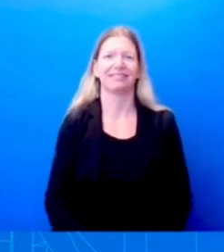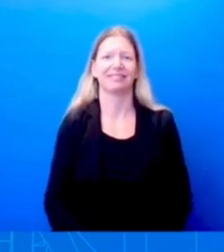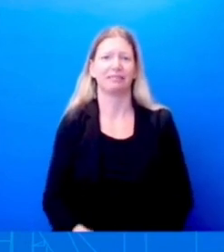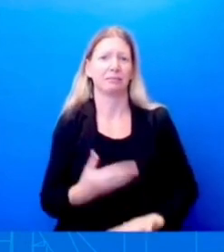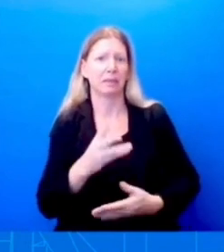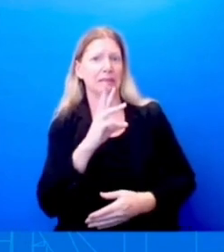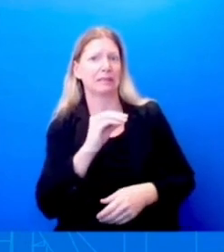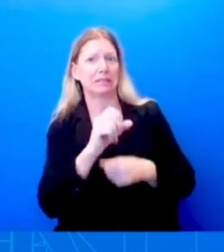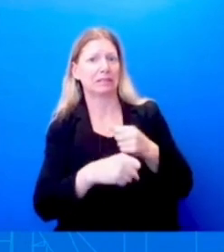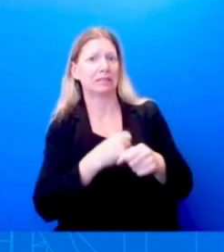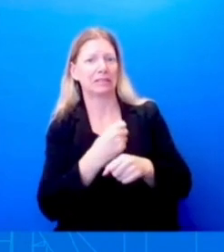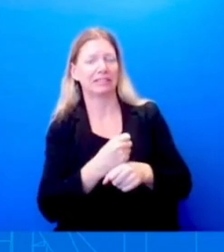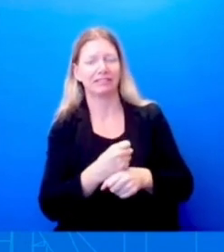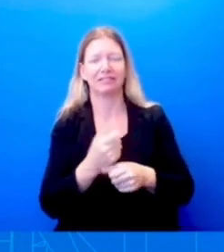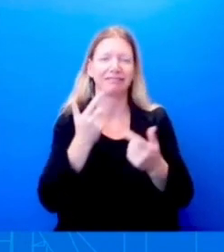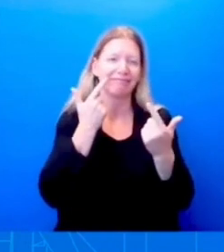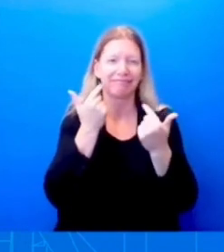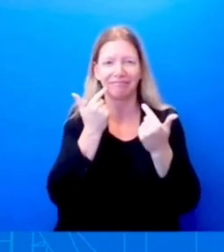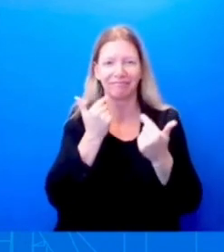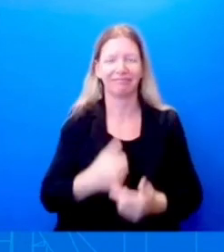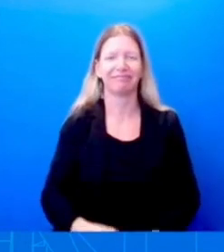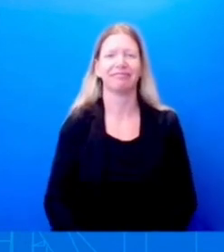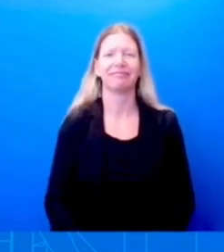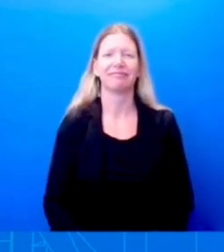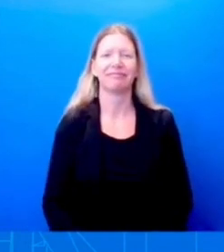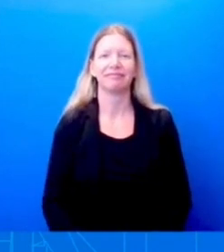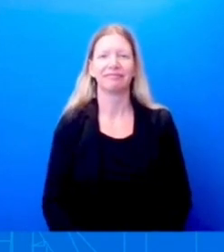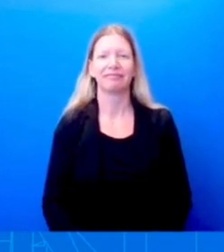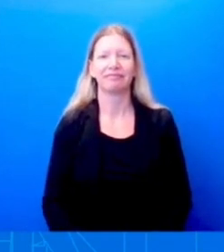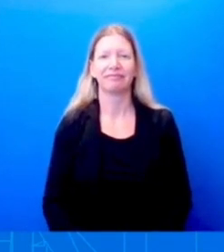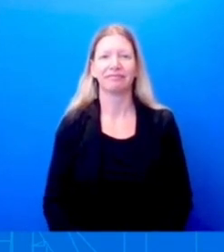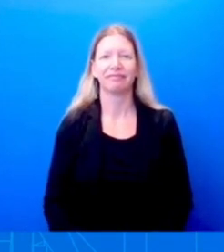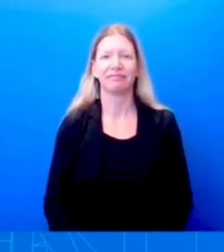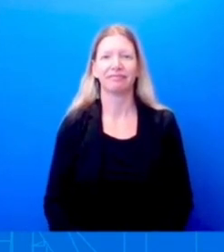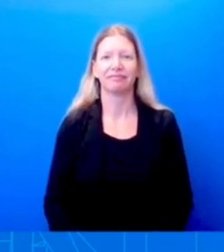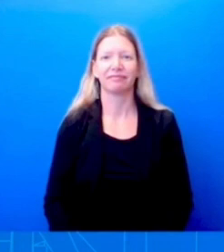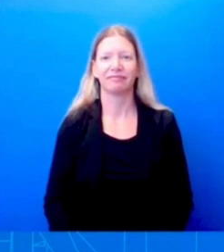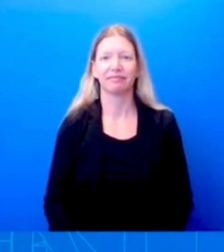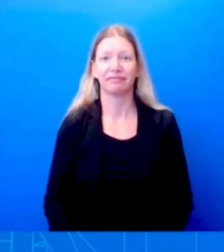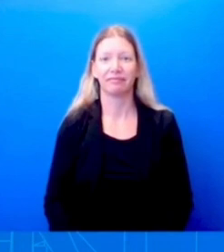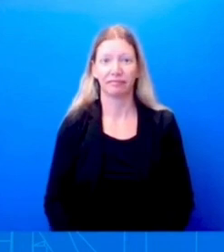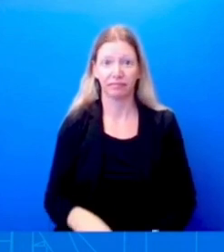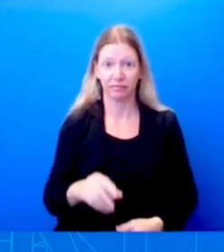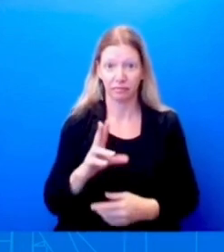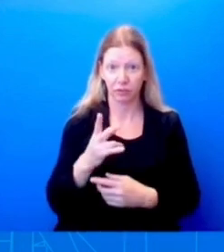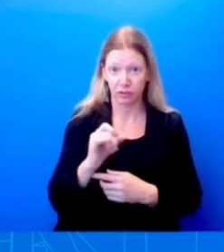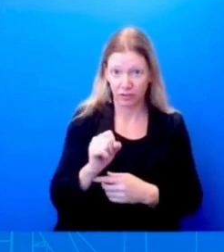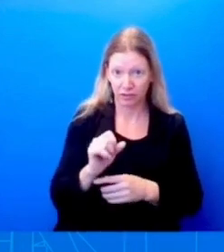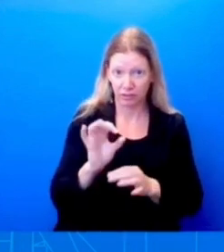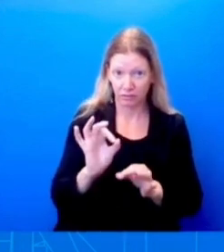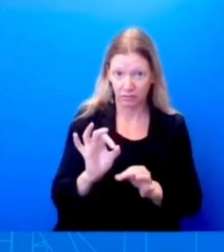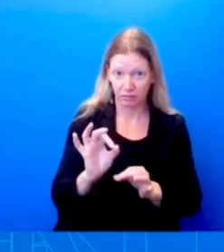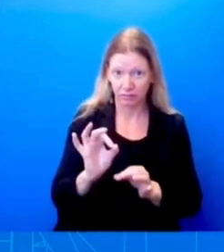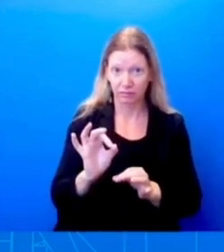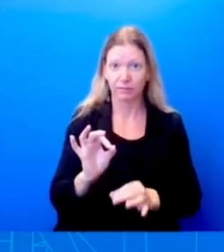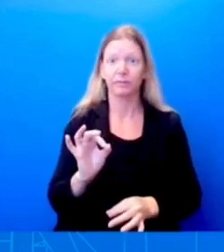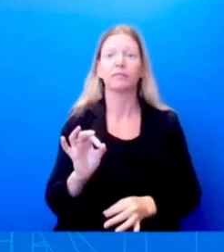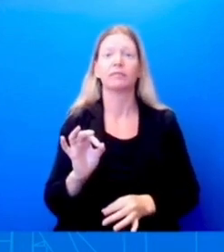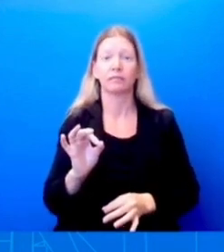I'm sure of the connection, but okay. Chris. Hi, how are you? The President and the First Lady visited a middle school today.